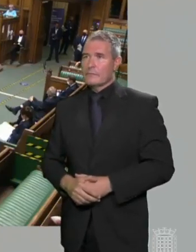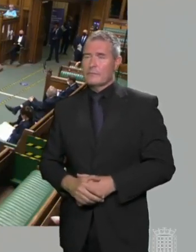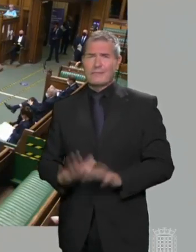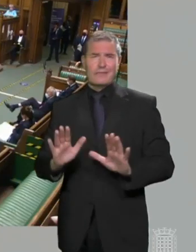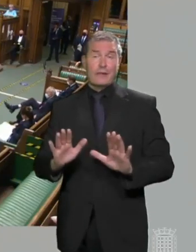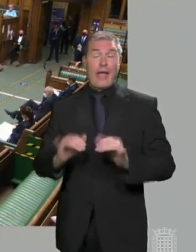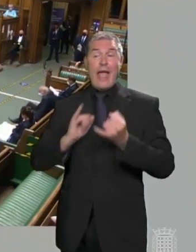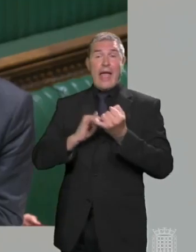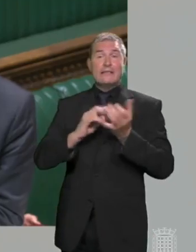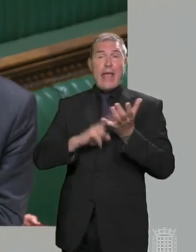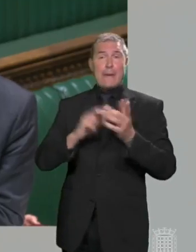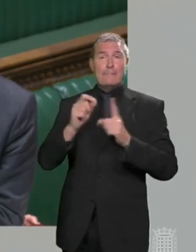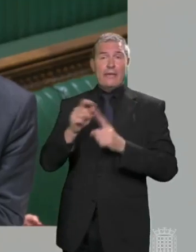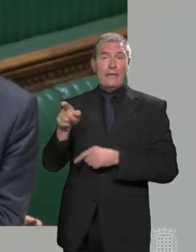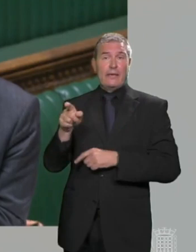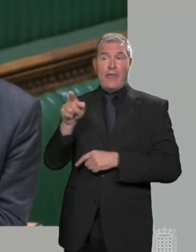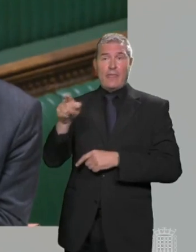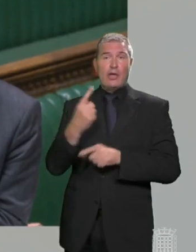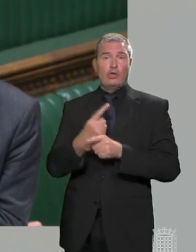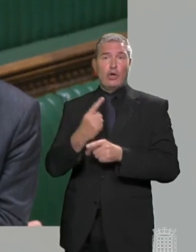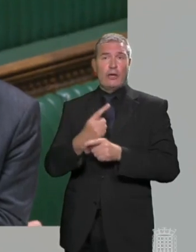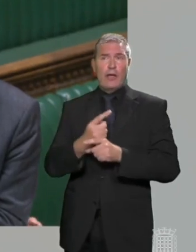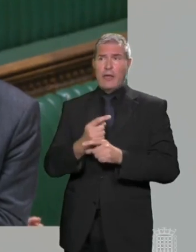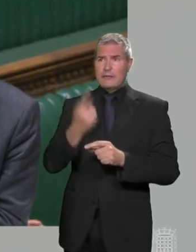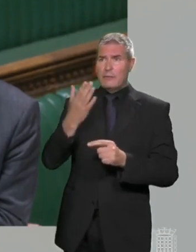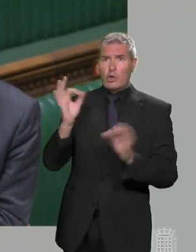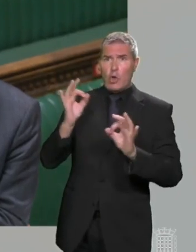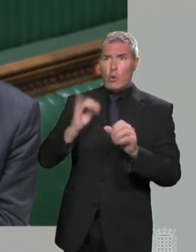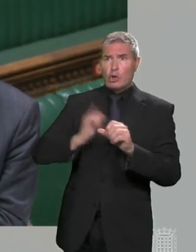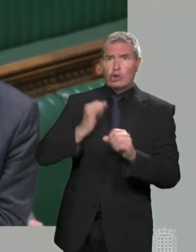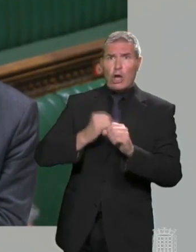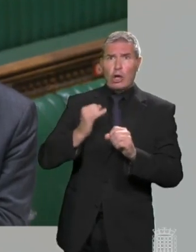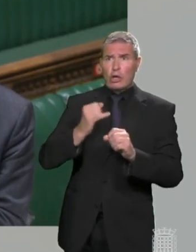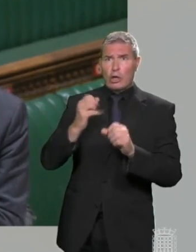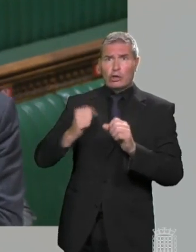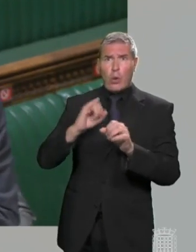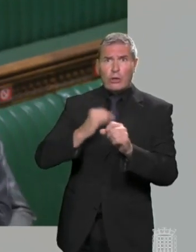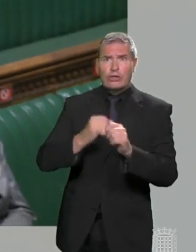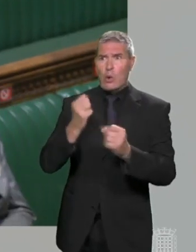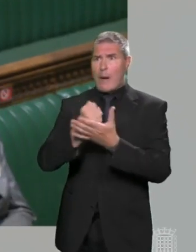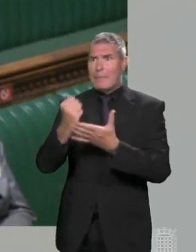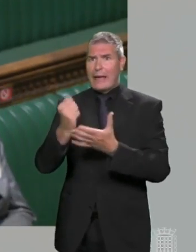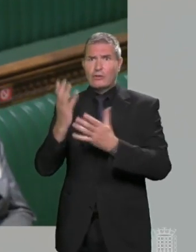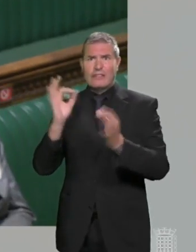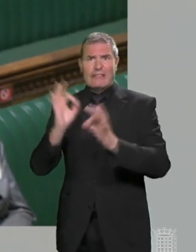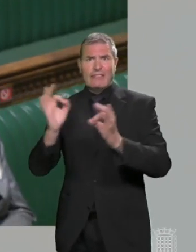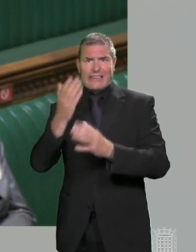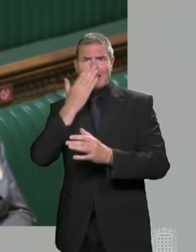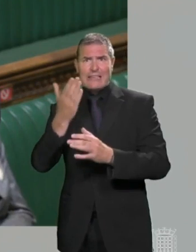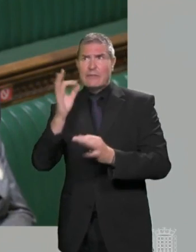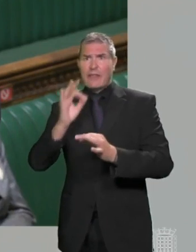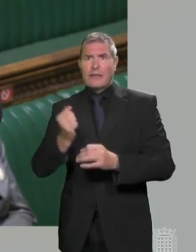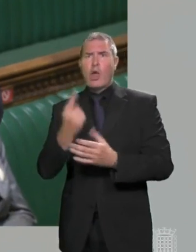to the SNP that there was no Scotch whisky industry or no banking and financial services industries in